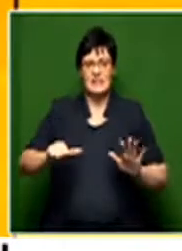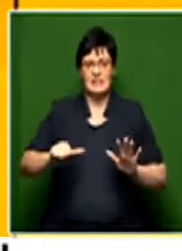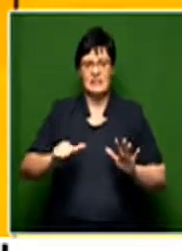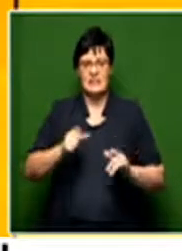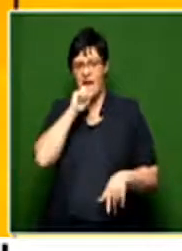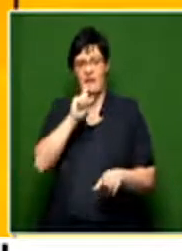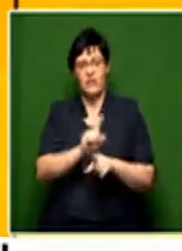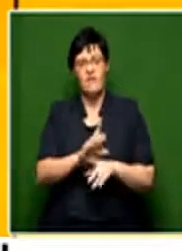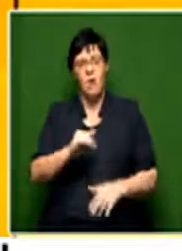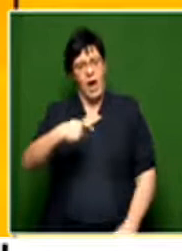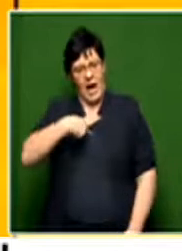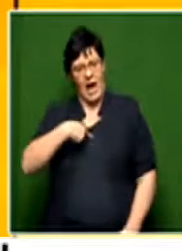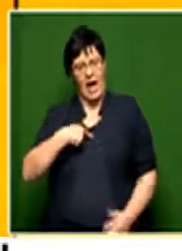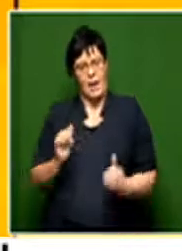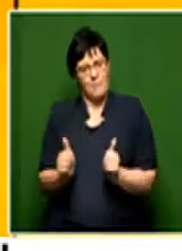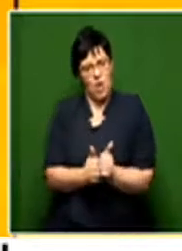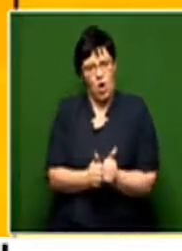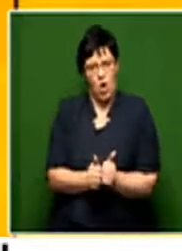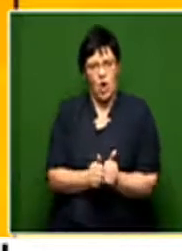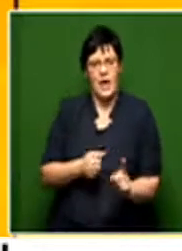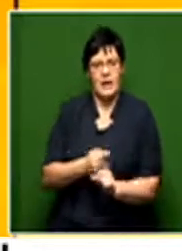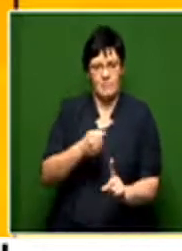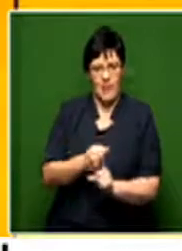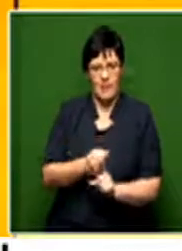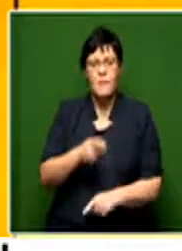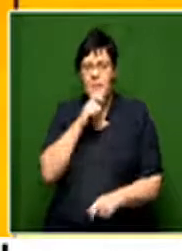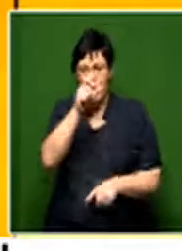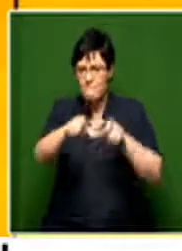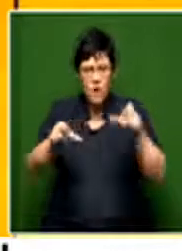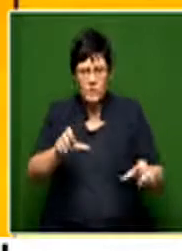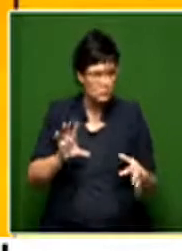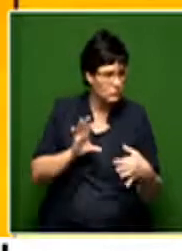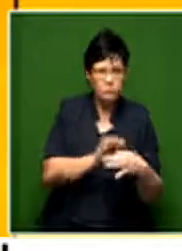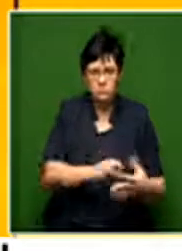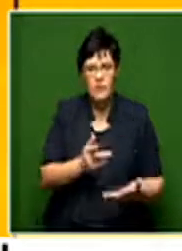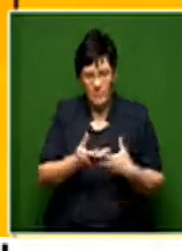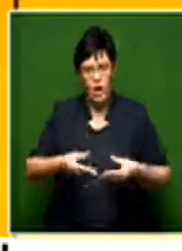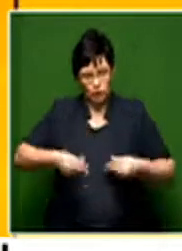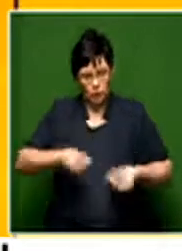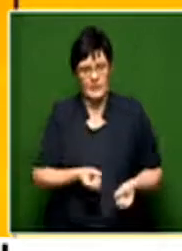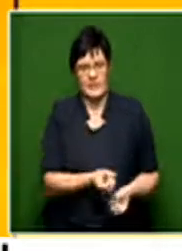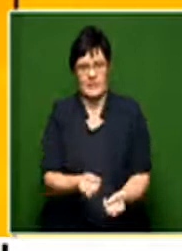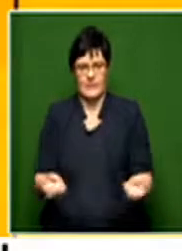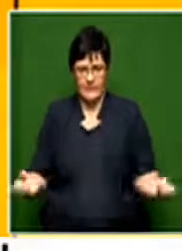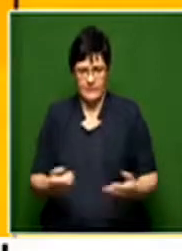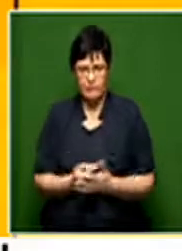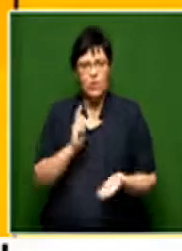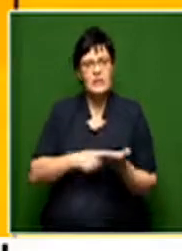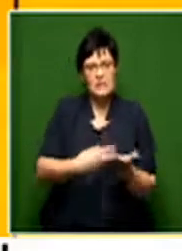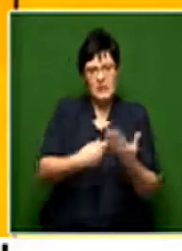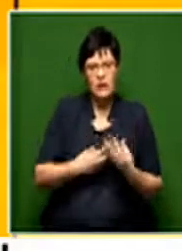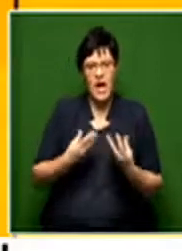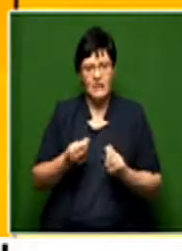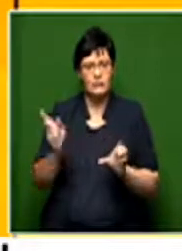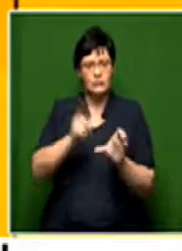campaign, which among other things assists stateless people to actually become documented. To discuss this issue,